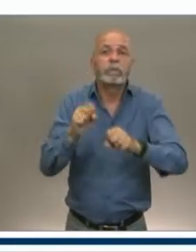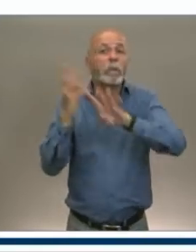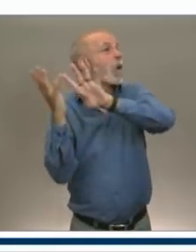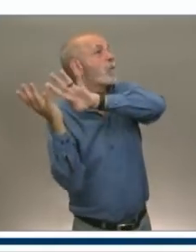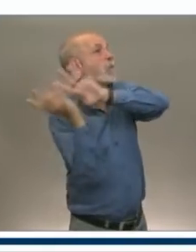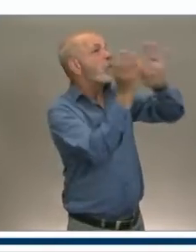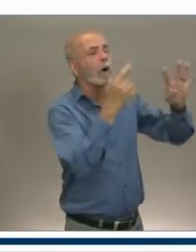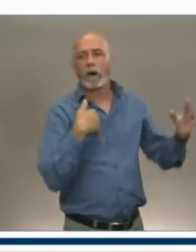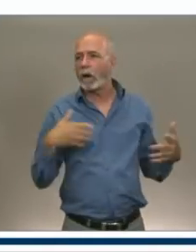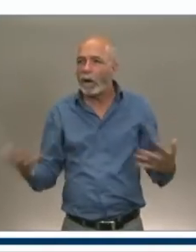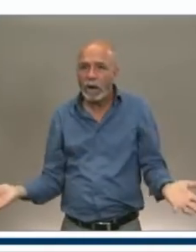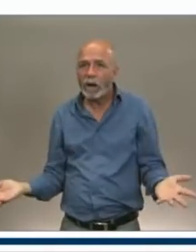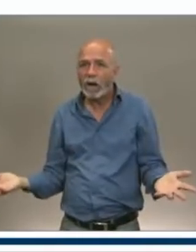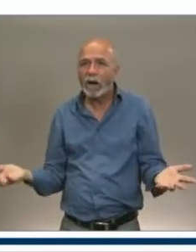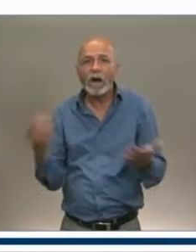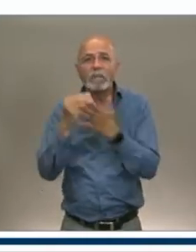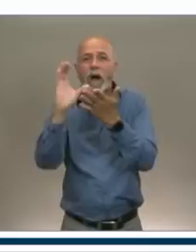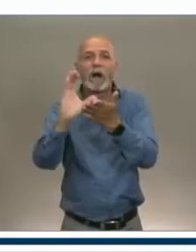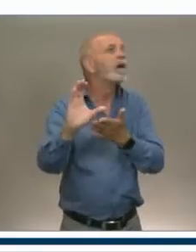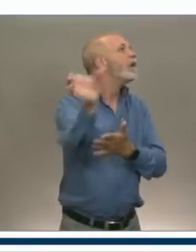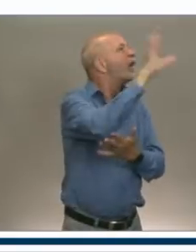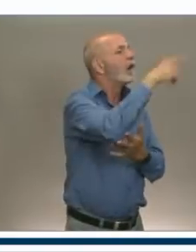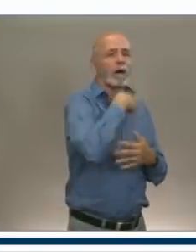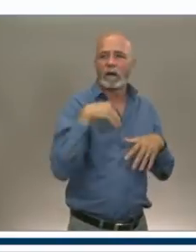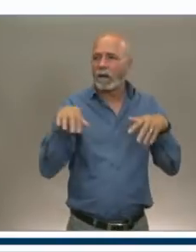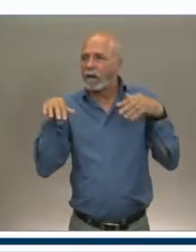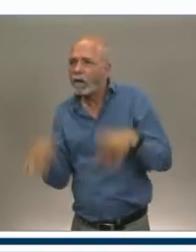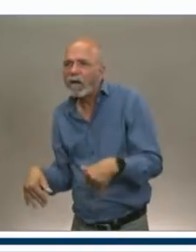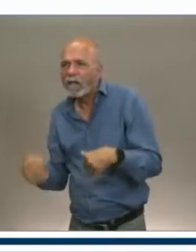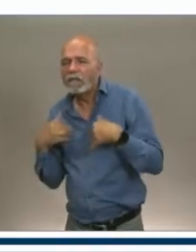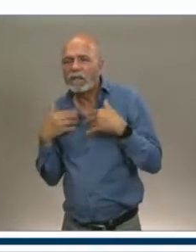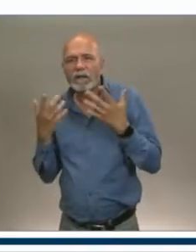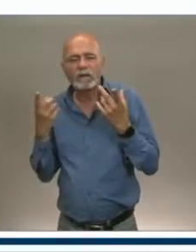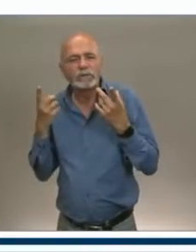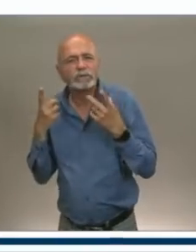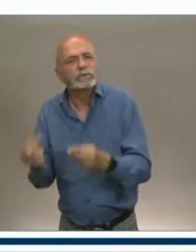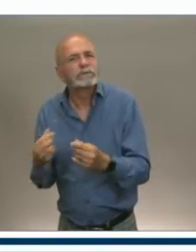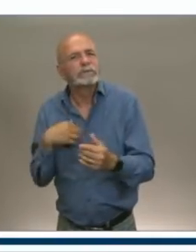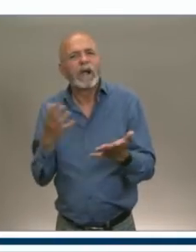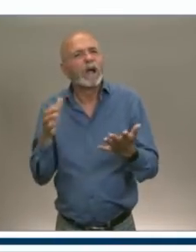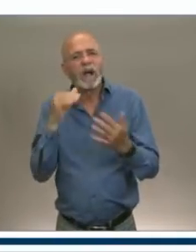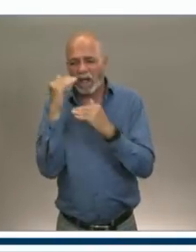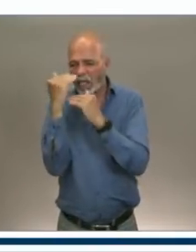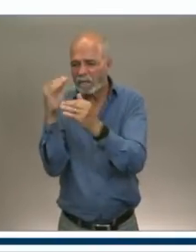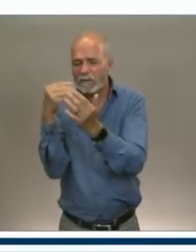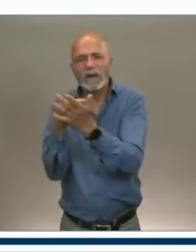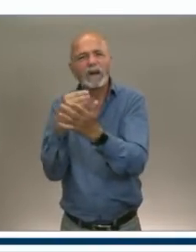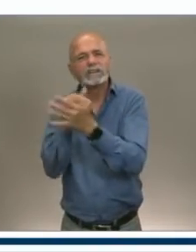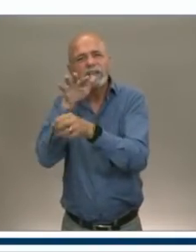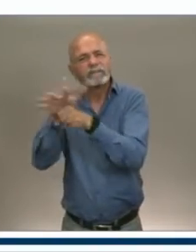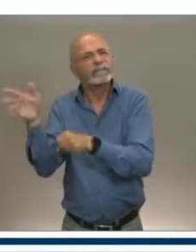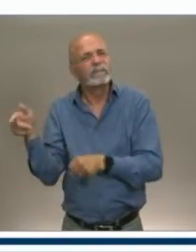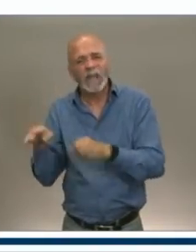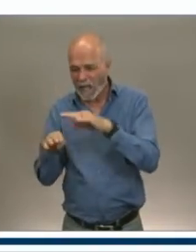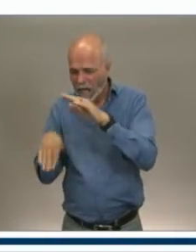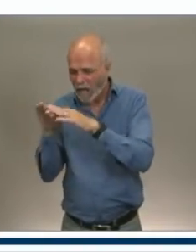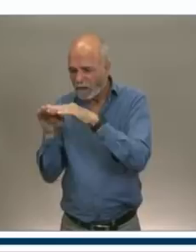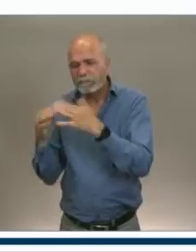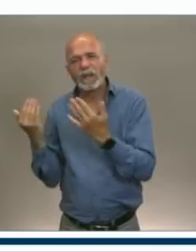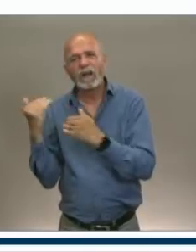you know, and so one of the things that was asked was don't have a cap on it. So, in terms of as the